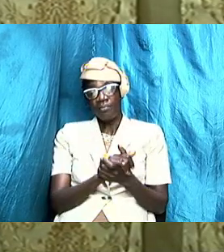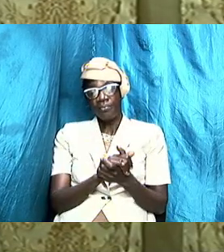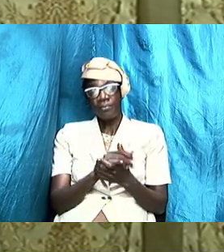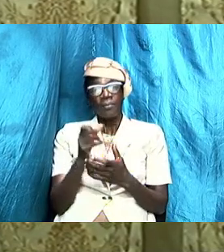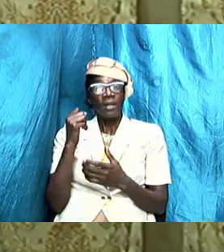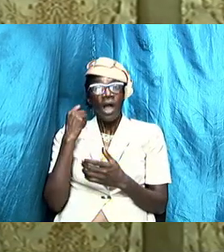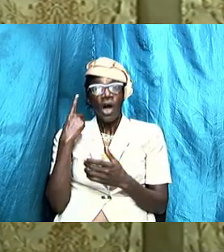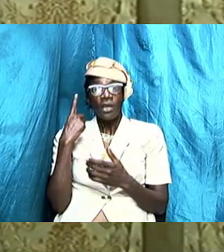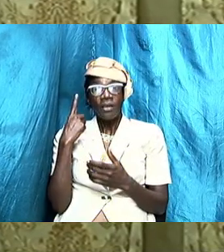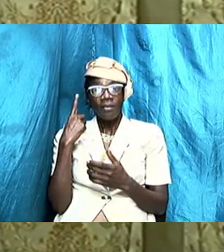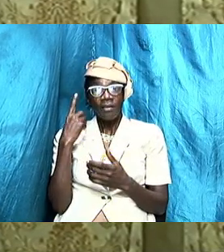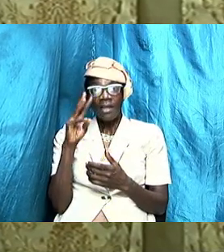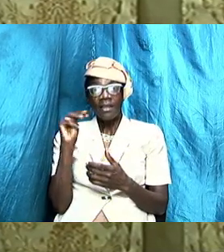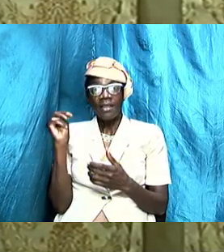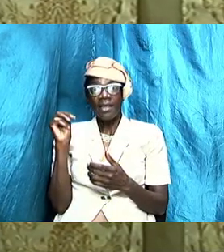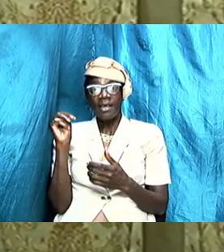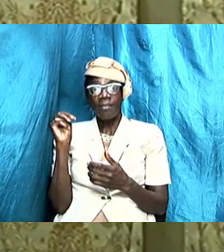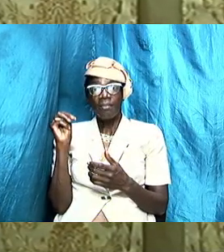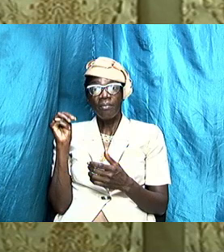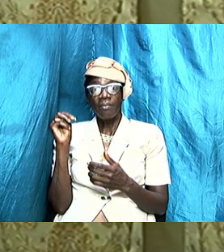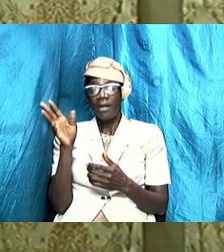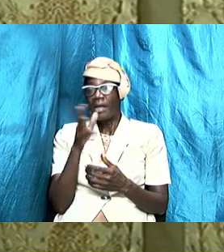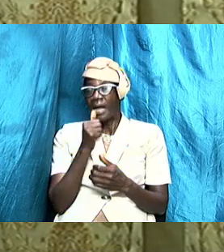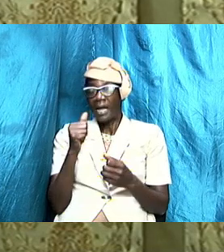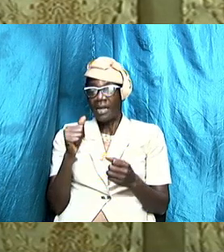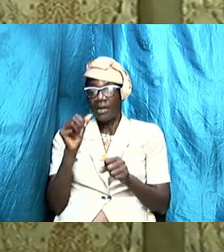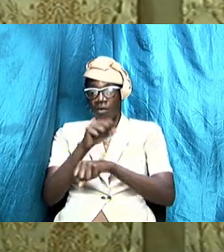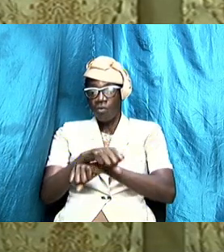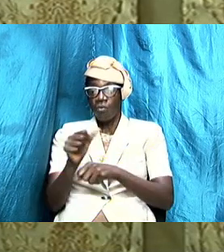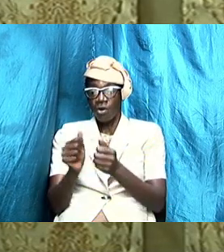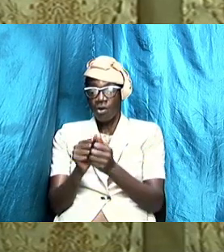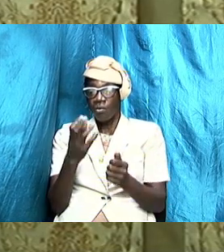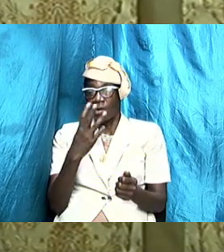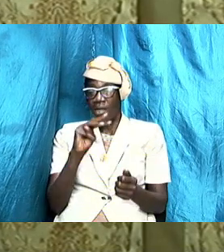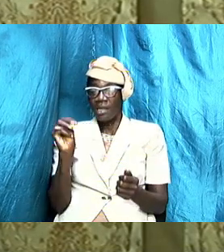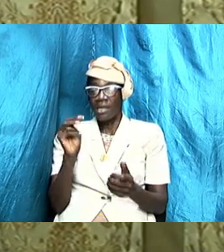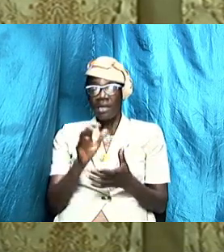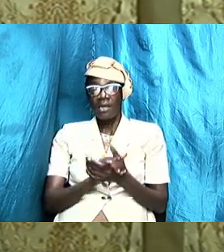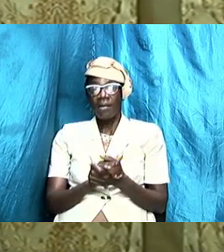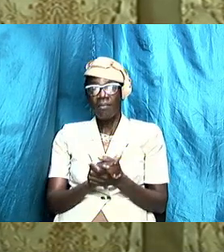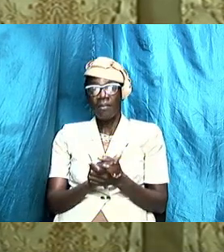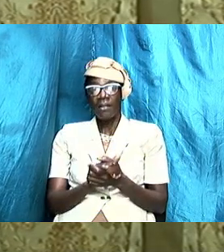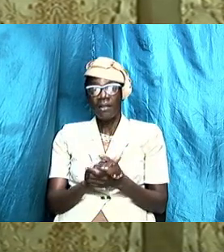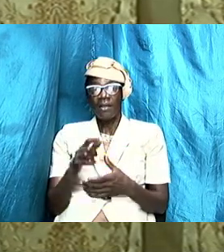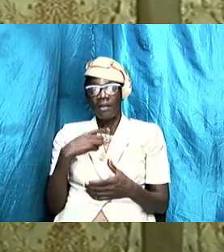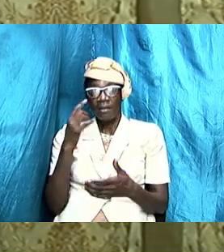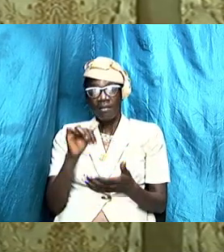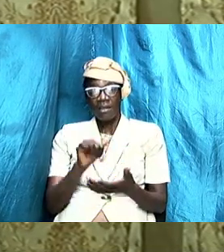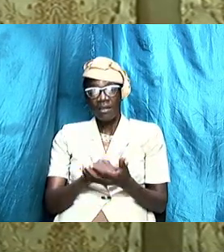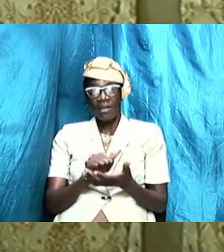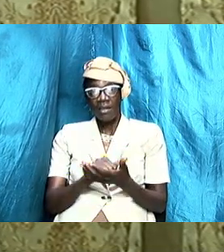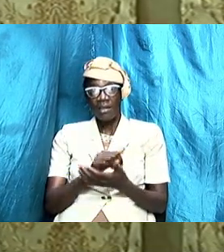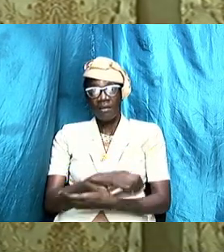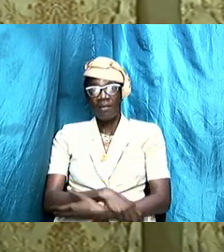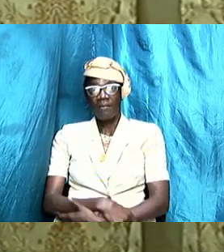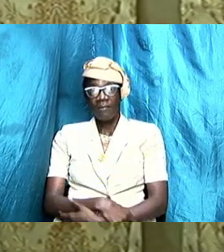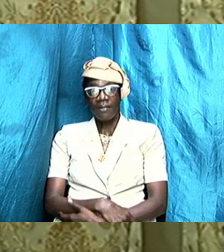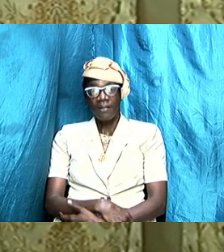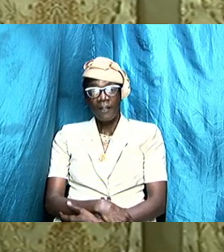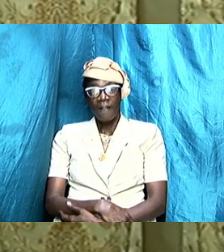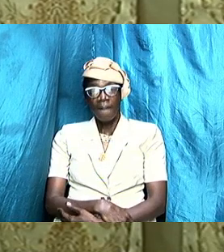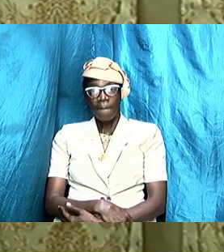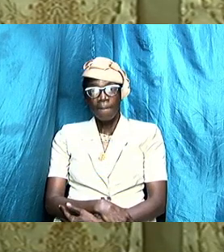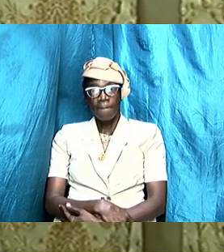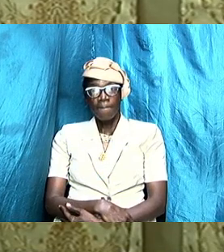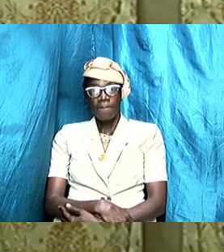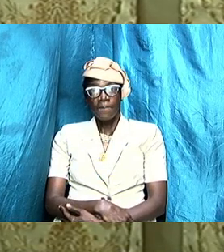understand them and apply them having said that I think I'm going to